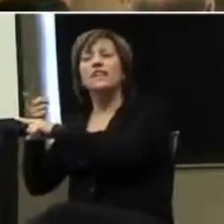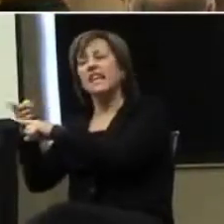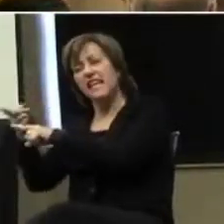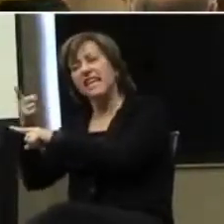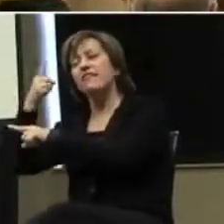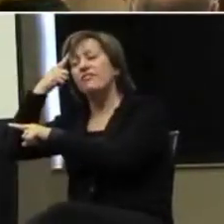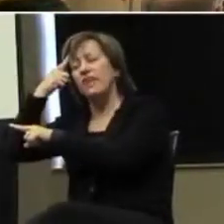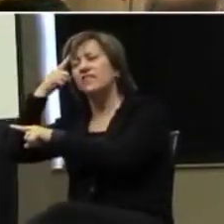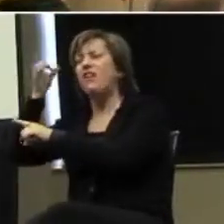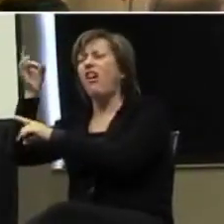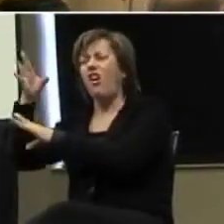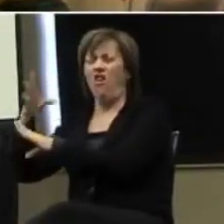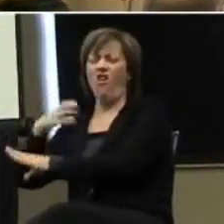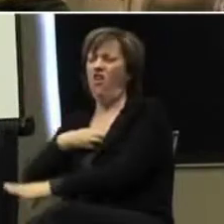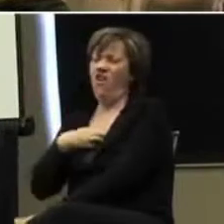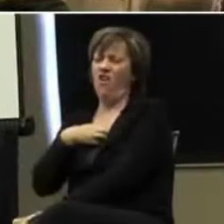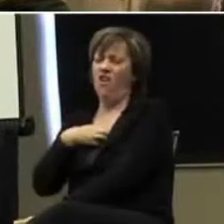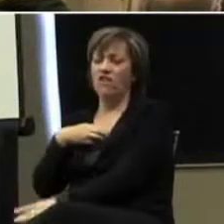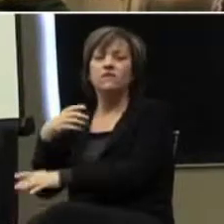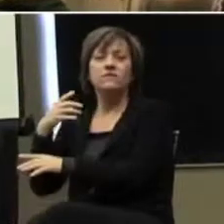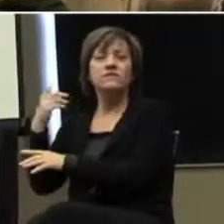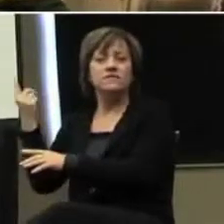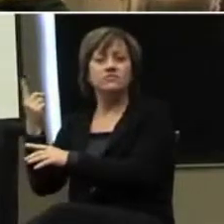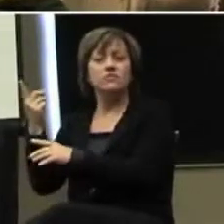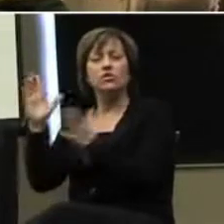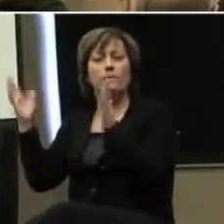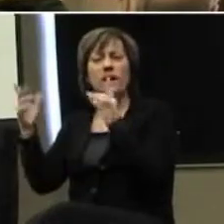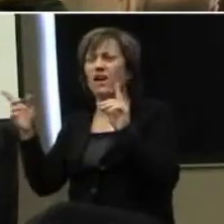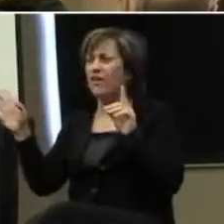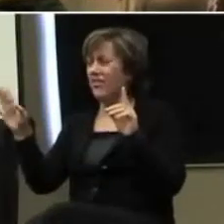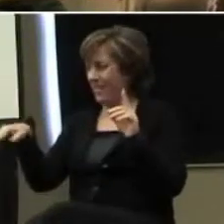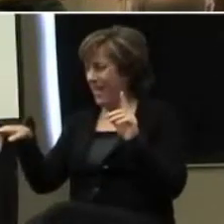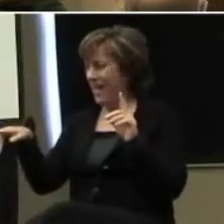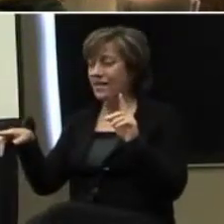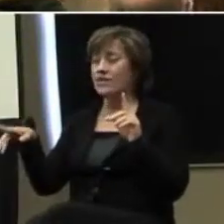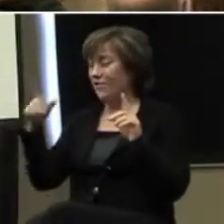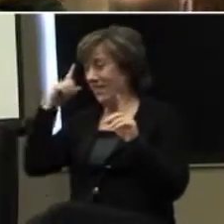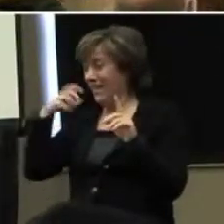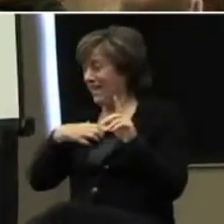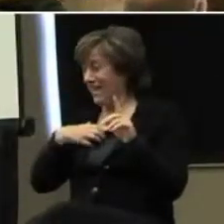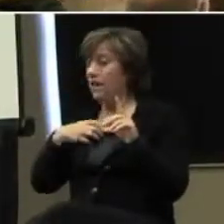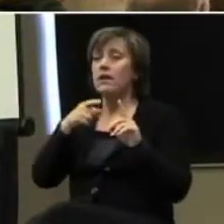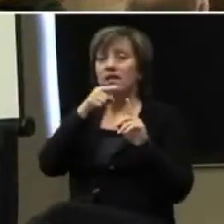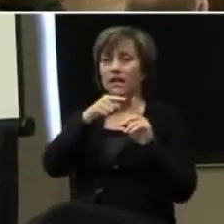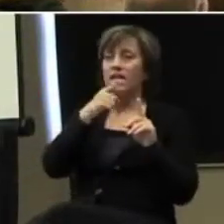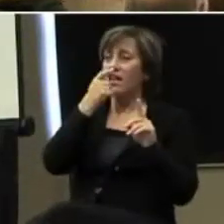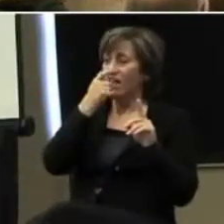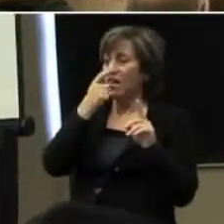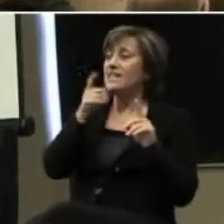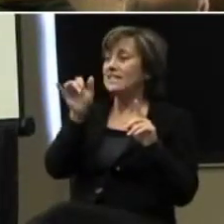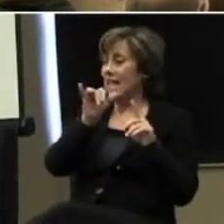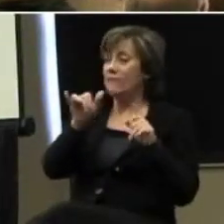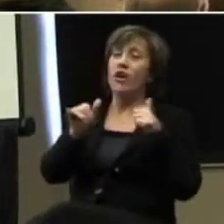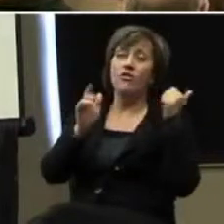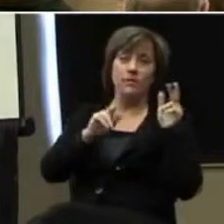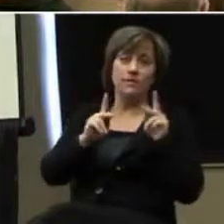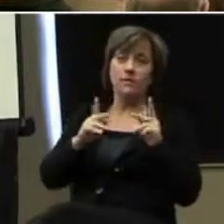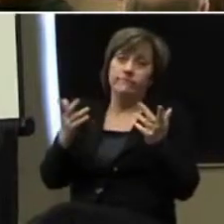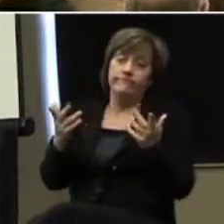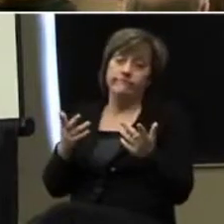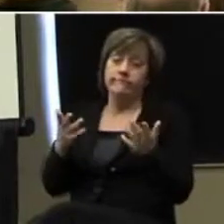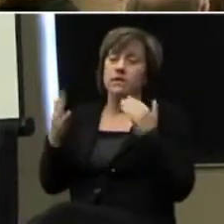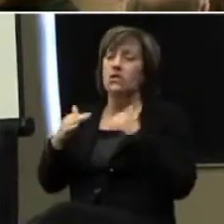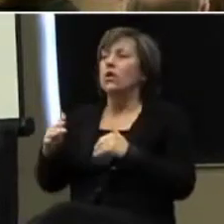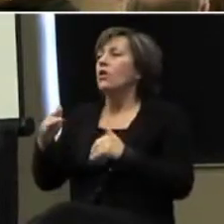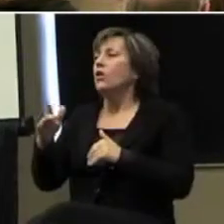him. So that's one thing. Another thing is, does he have, is it, is it, does he have allergies? Is it running